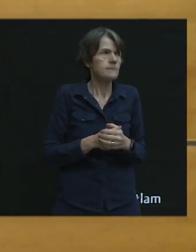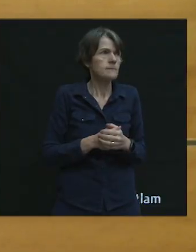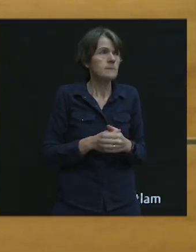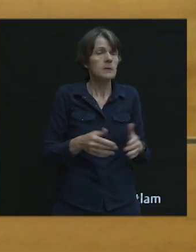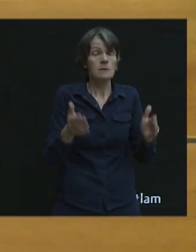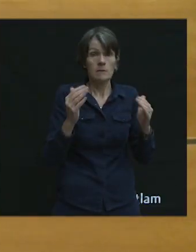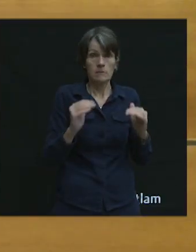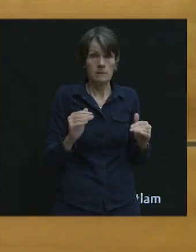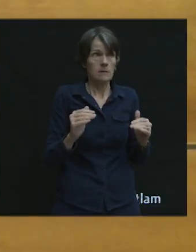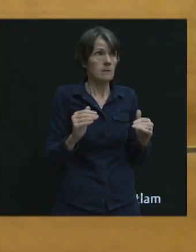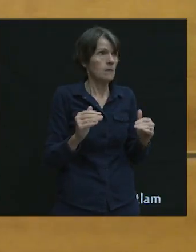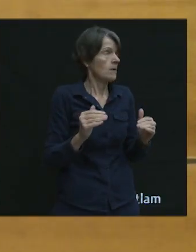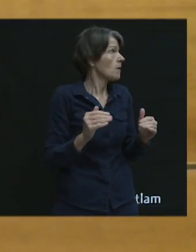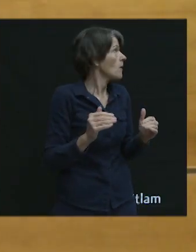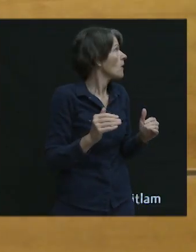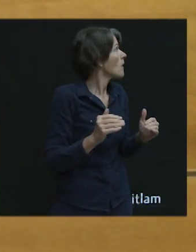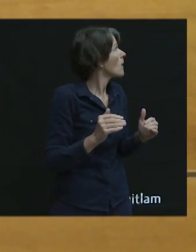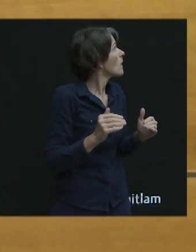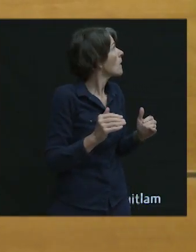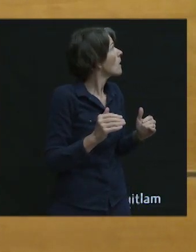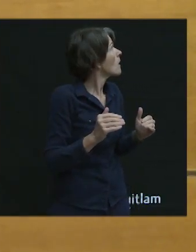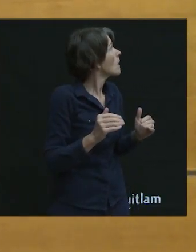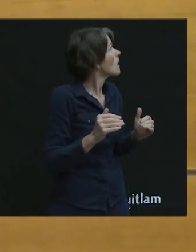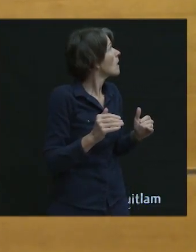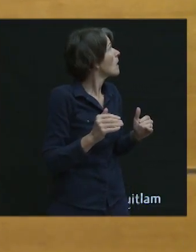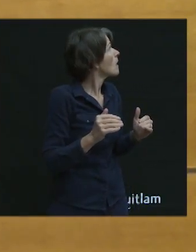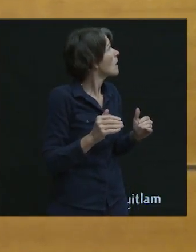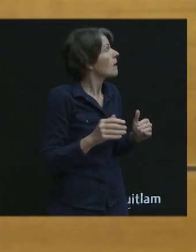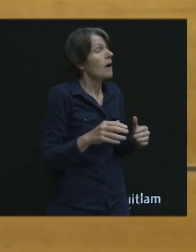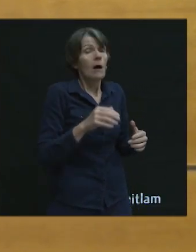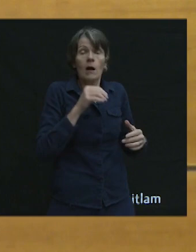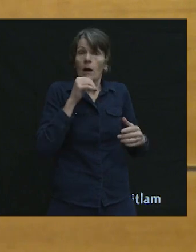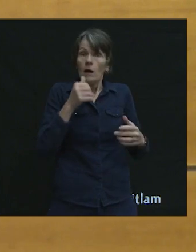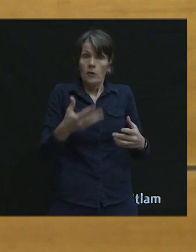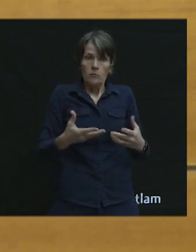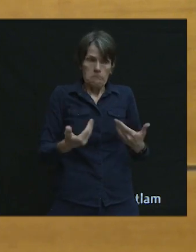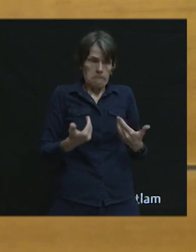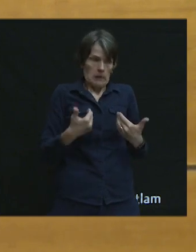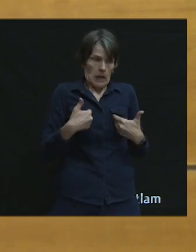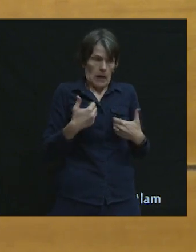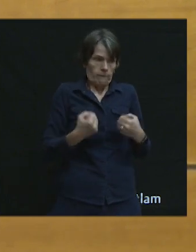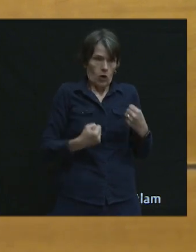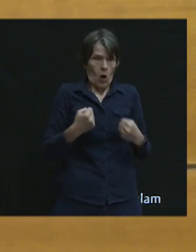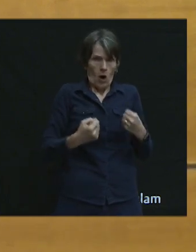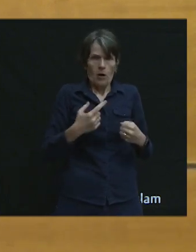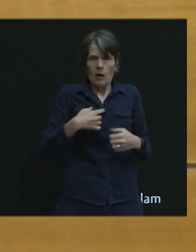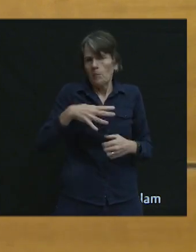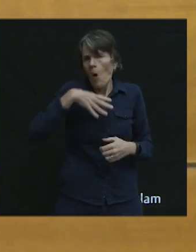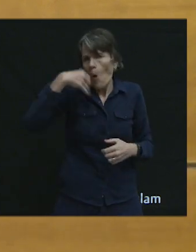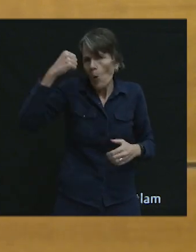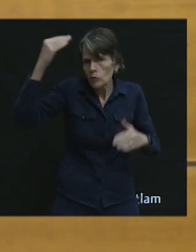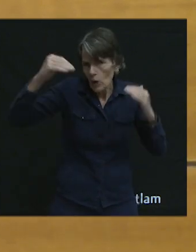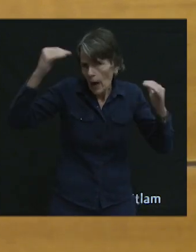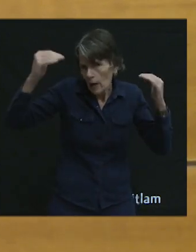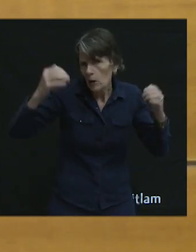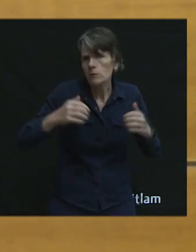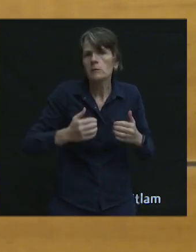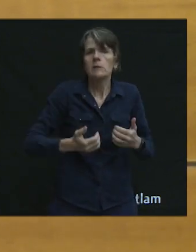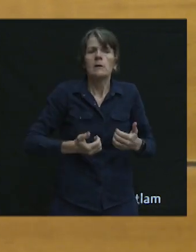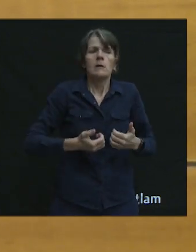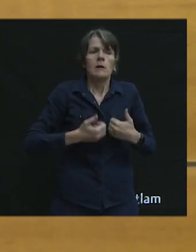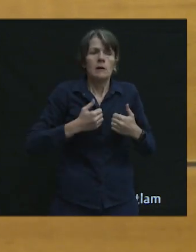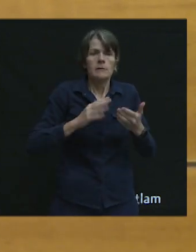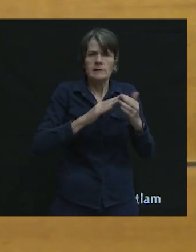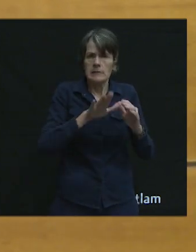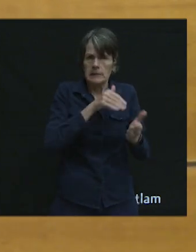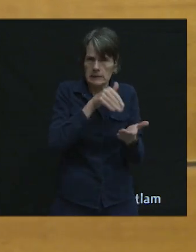Next is, I don't own a car and I'm an older adult. I live in the city centre and